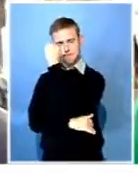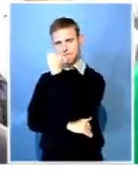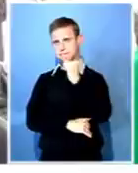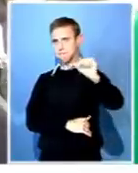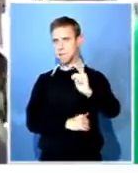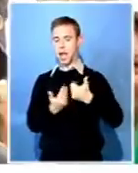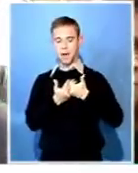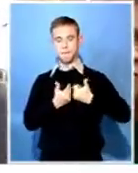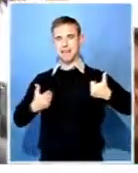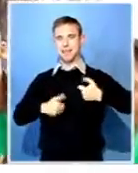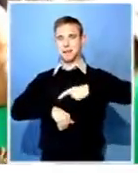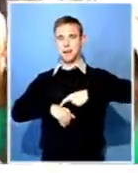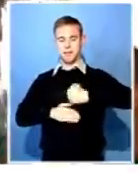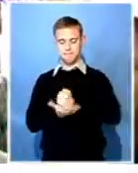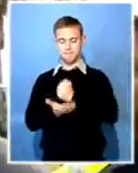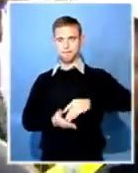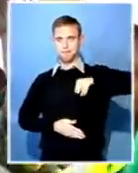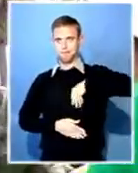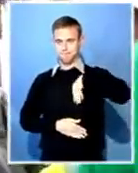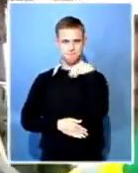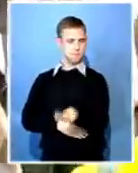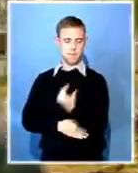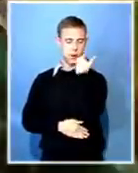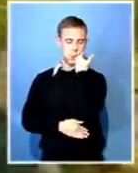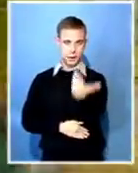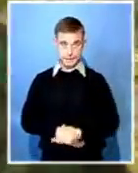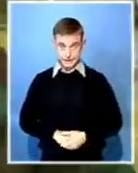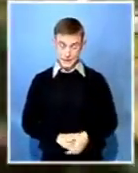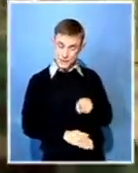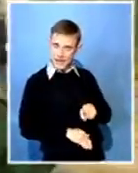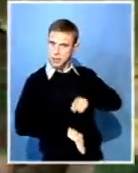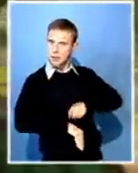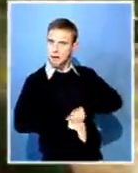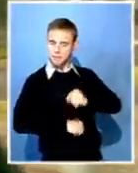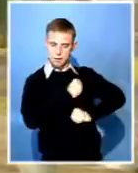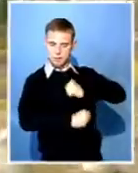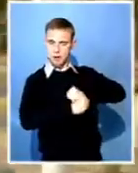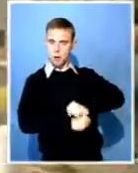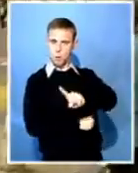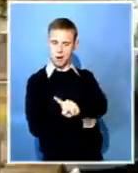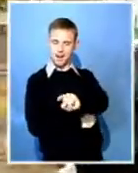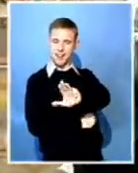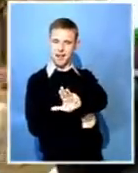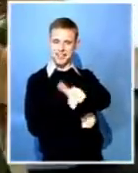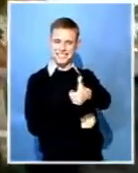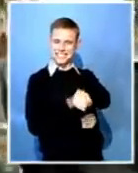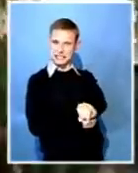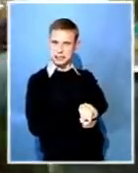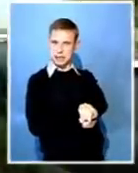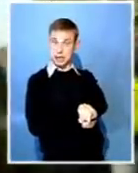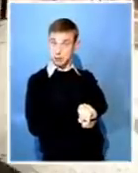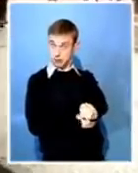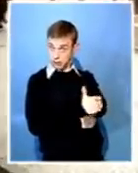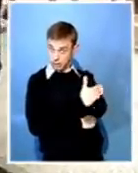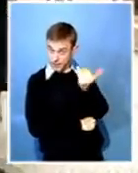Tosana imprinted his name in the history of struggling heroes when in the 1960s he led the biggest march on parliament shortly after the